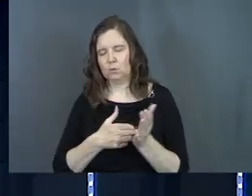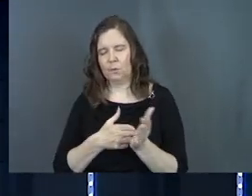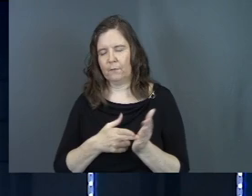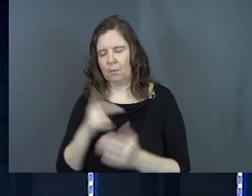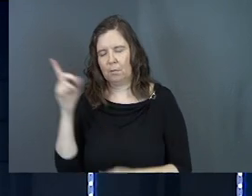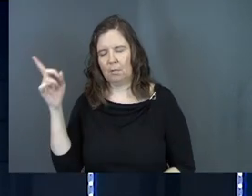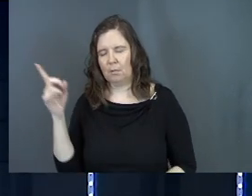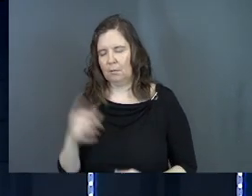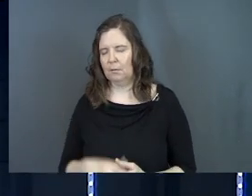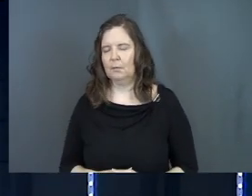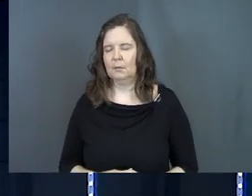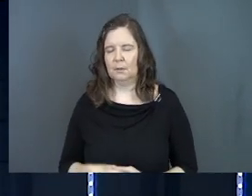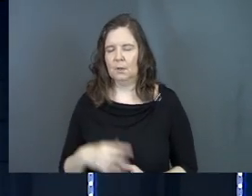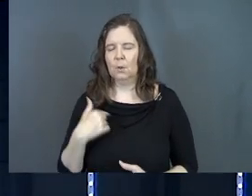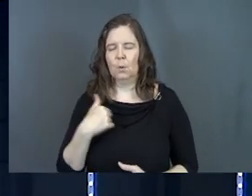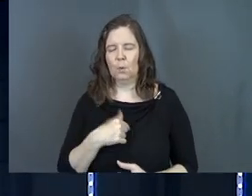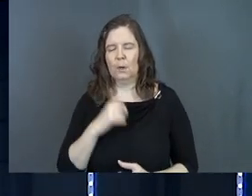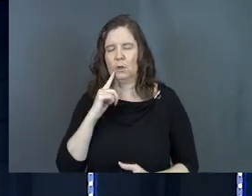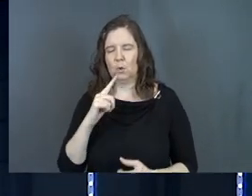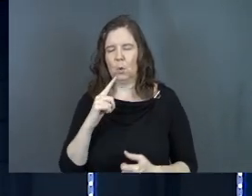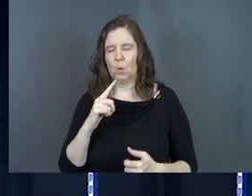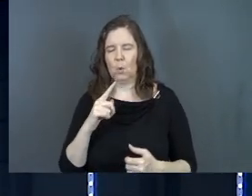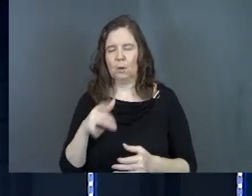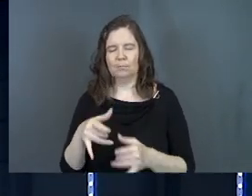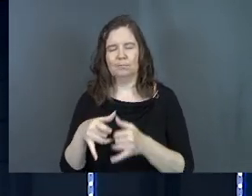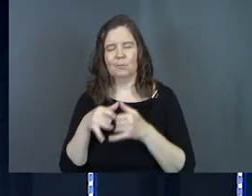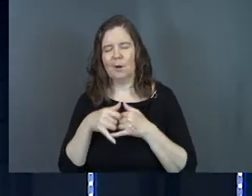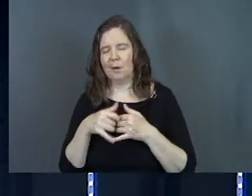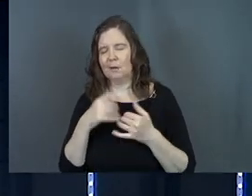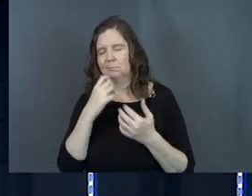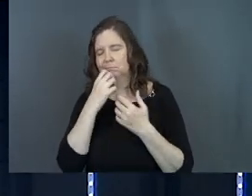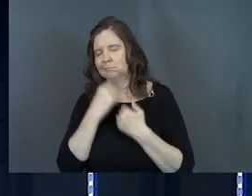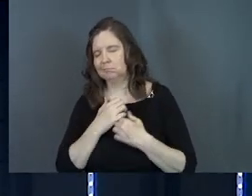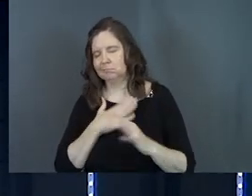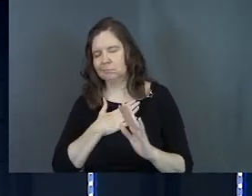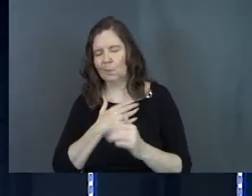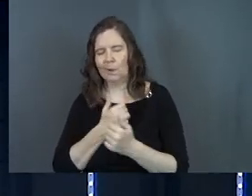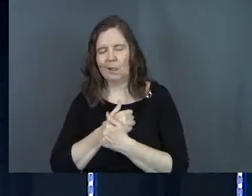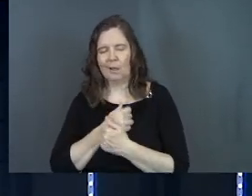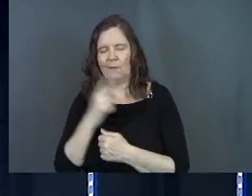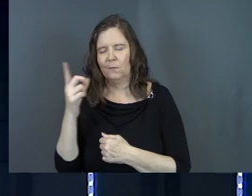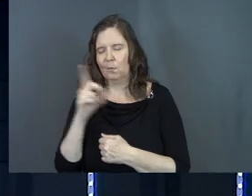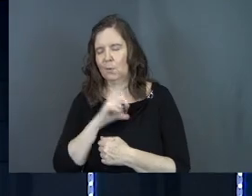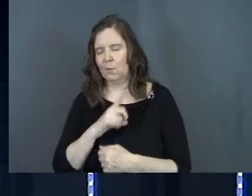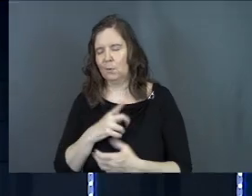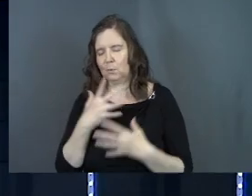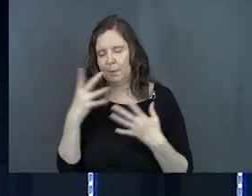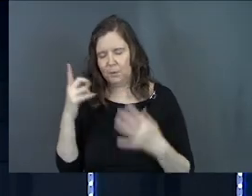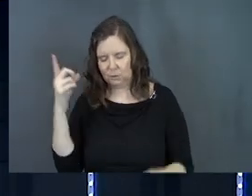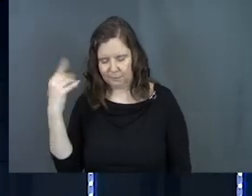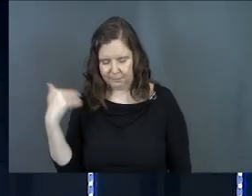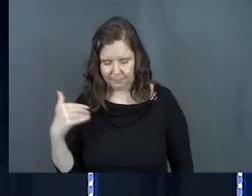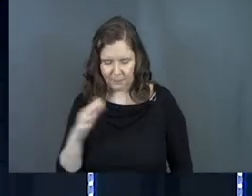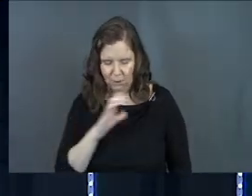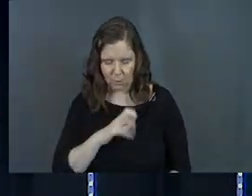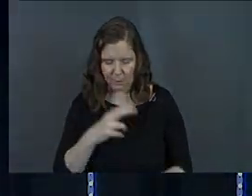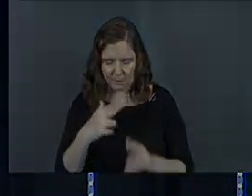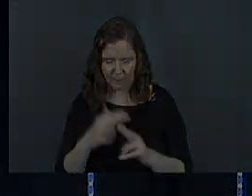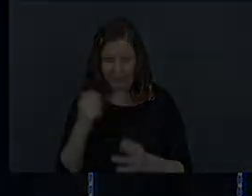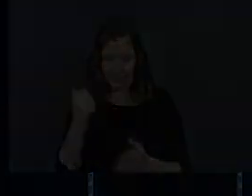truthful. God, we're your prize, possession, Lord. We love that. We love you, Lord. We love you so much. In Christ's name,